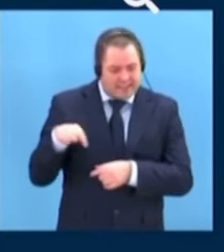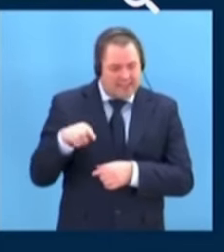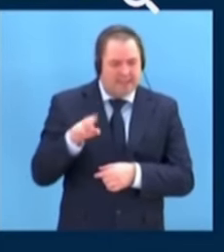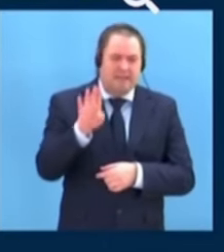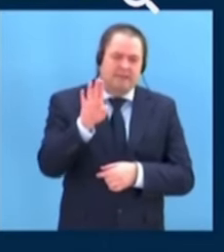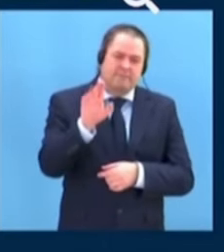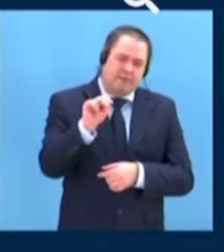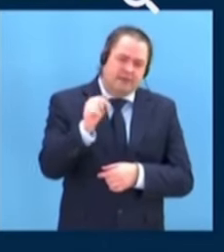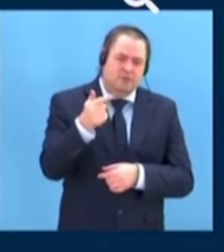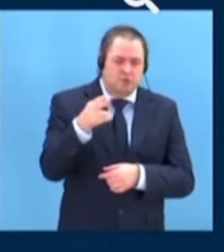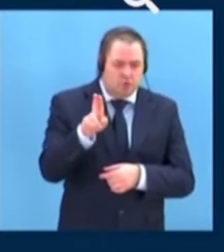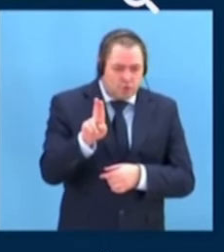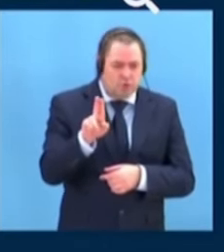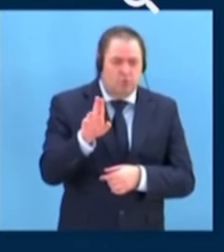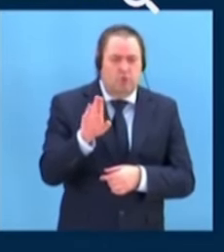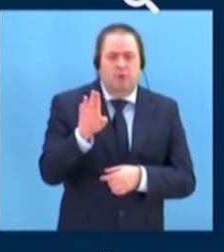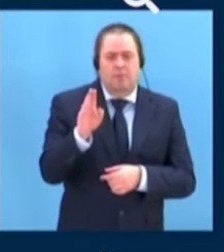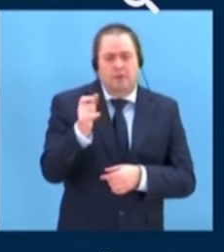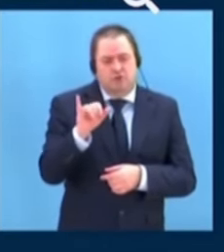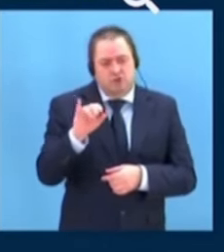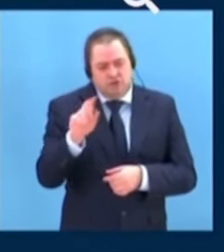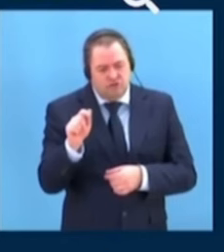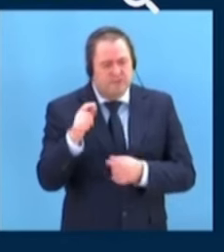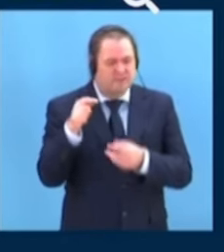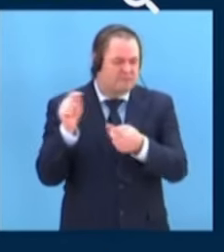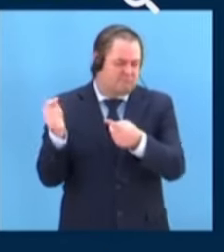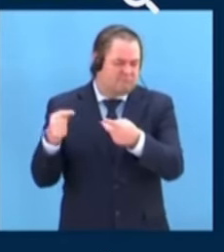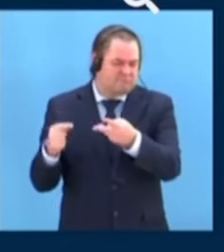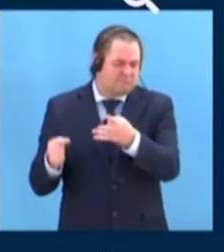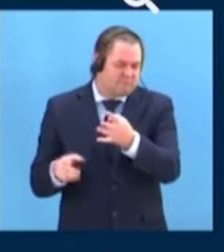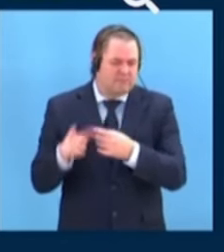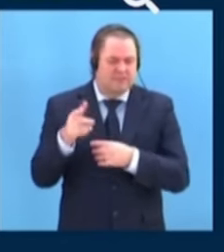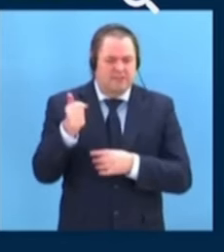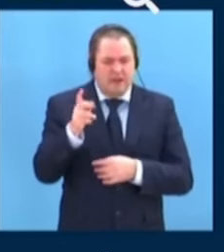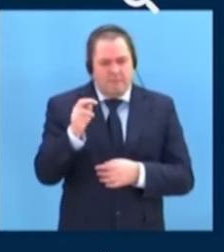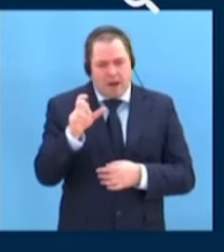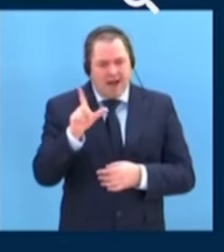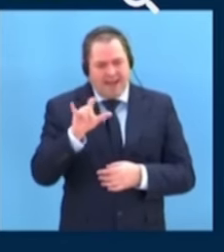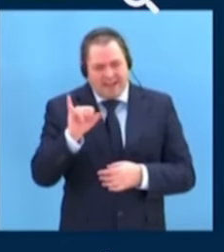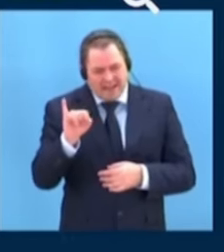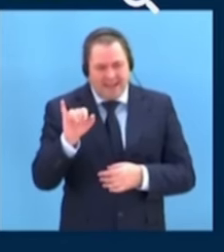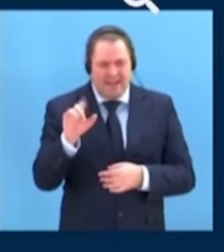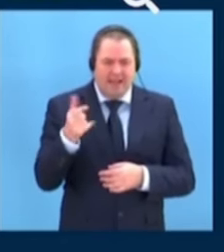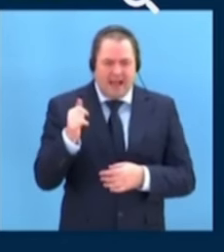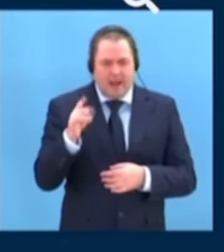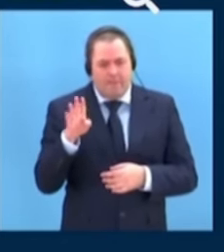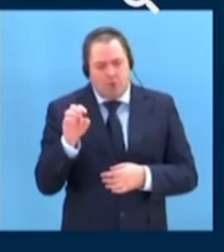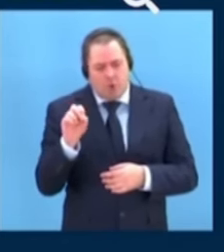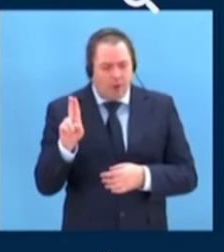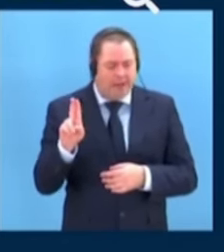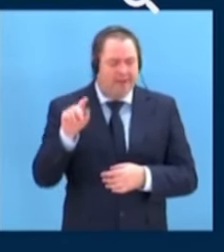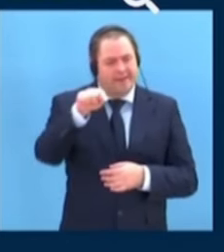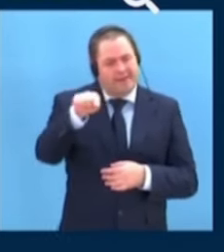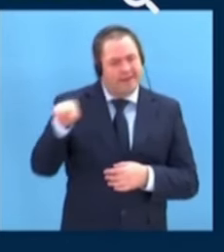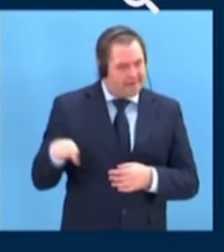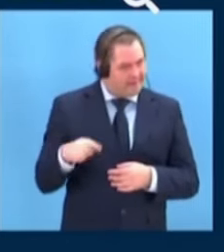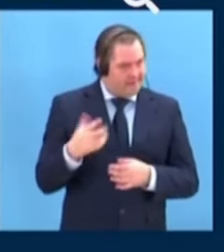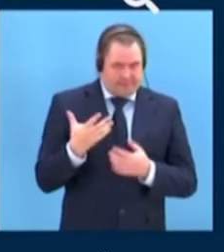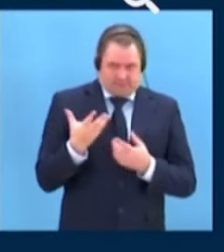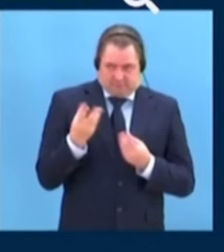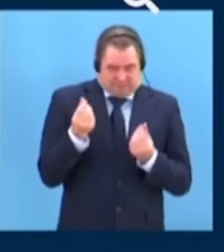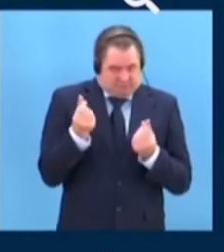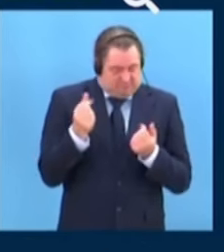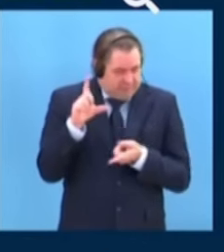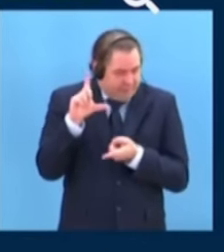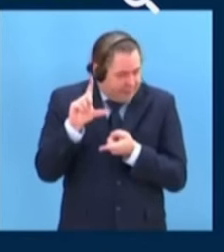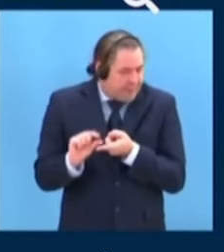Bravanese, Banadiri, Bajuni, Ele, Galgala, Tumal, Yivir and Gaboi. They live in conditions of poverty with no access